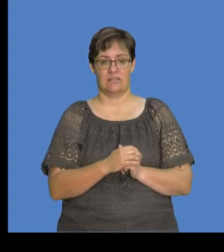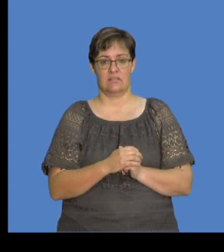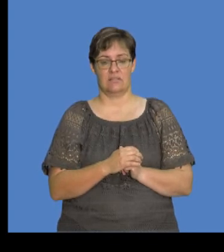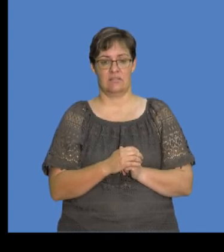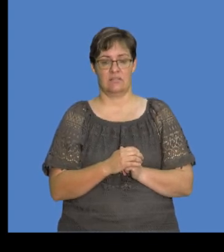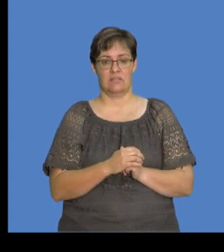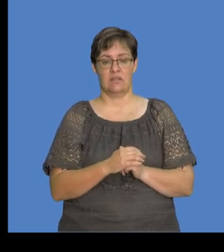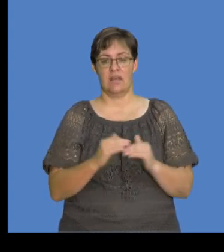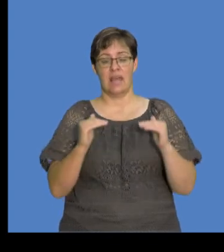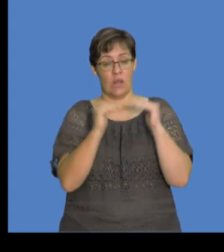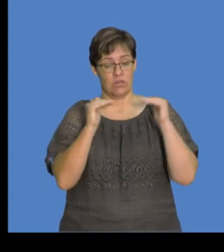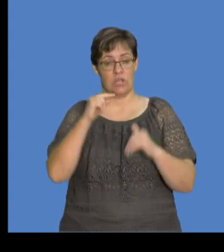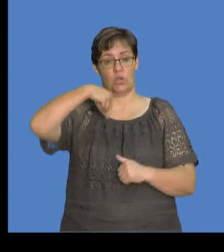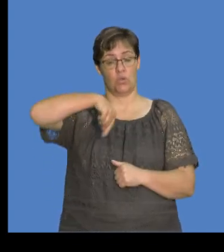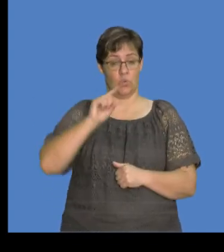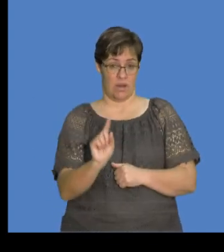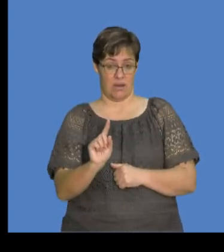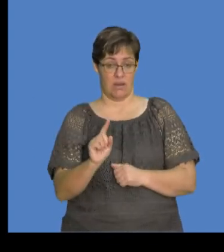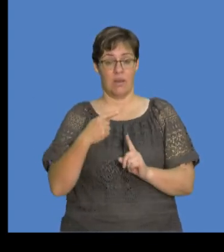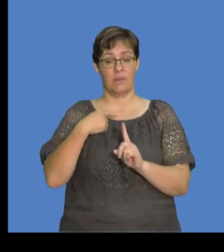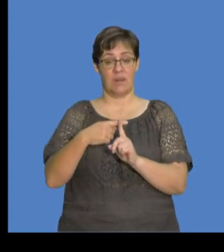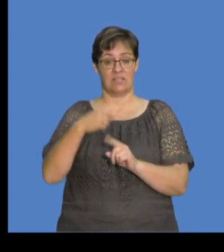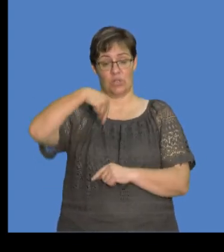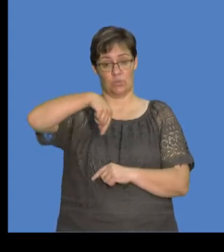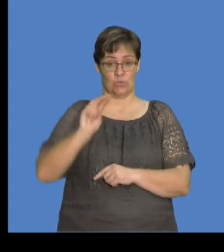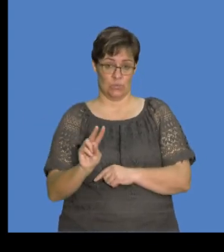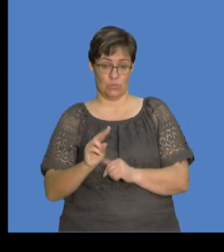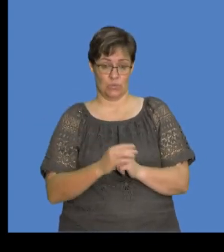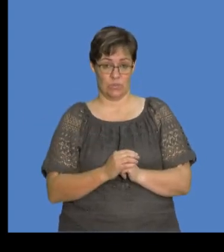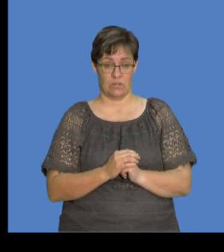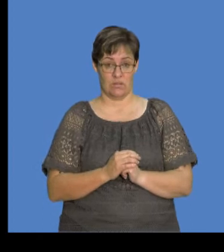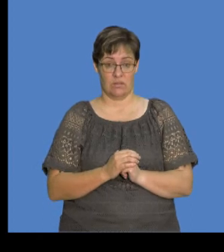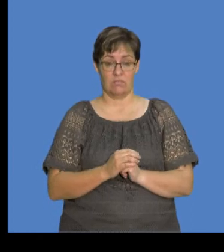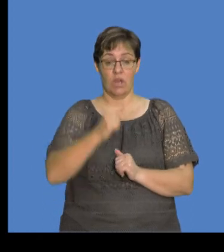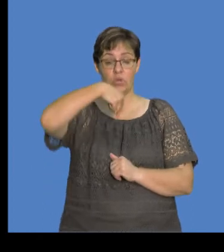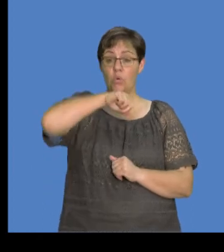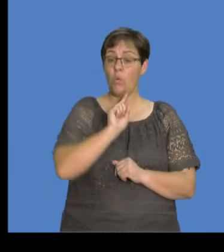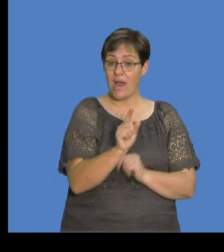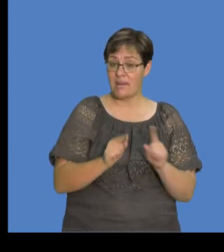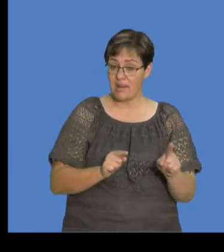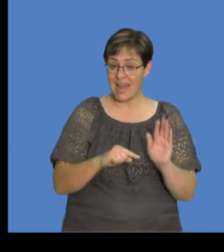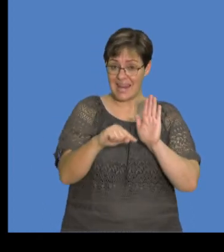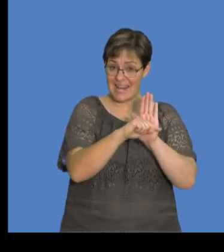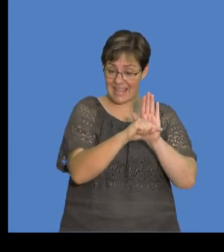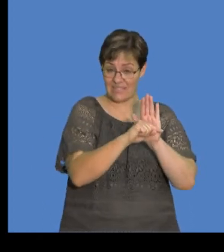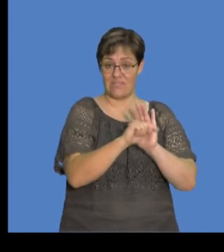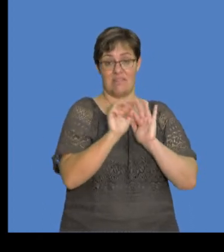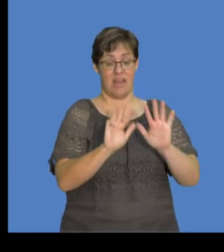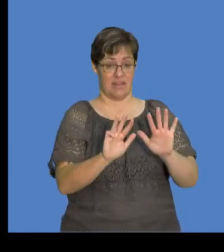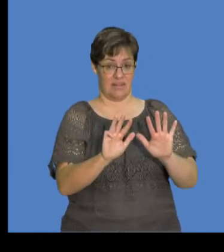there, is equals to Q1 plus Q2, right? So Q1 is negative 9